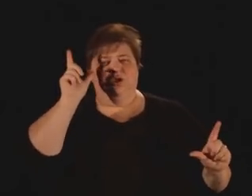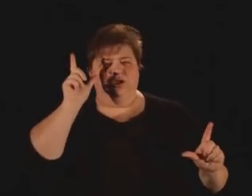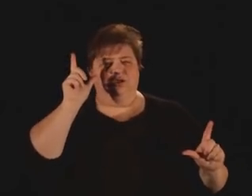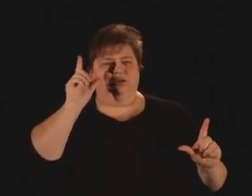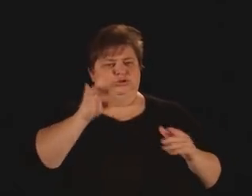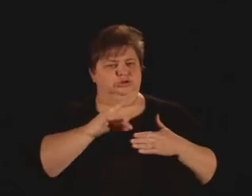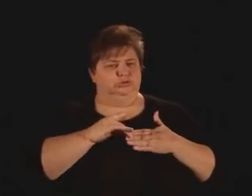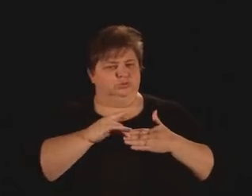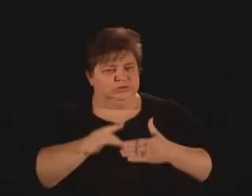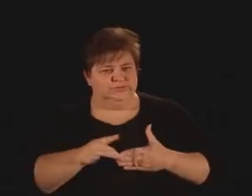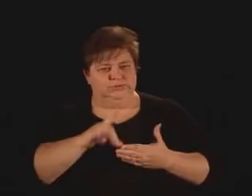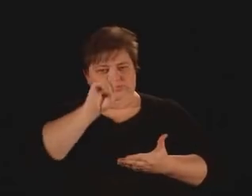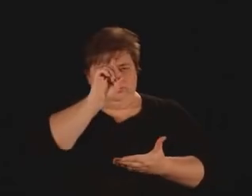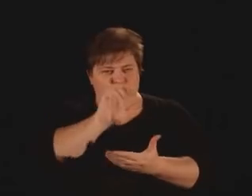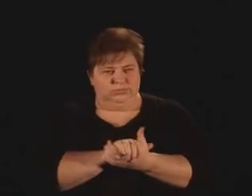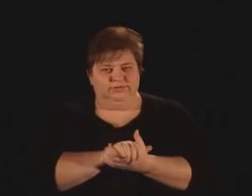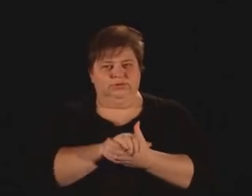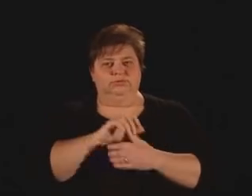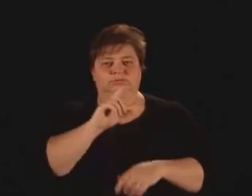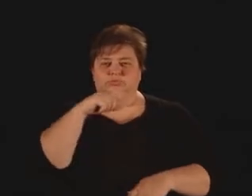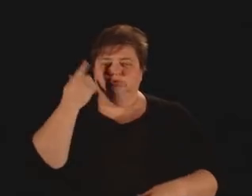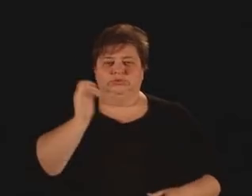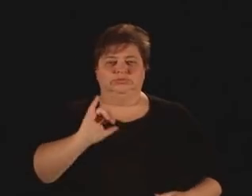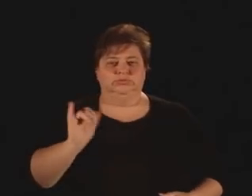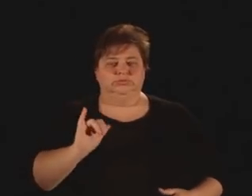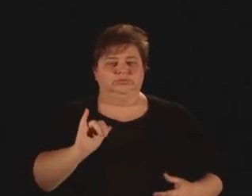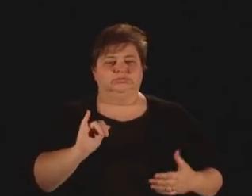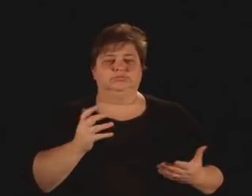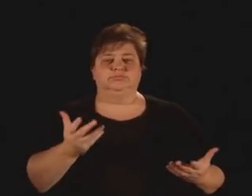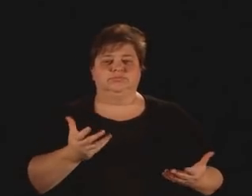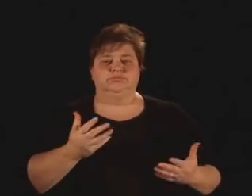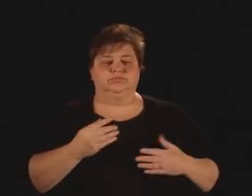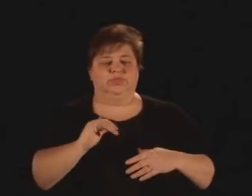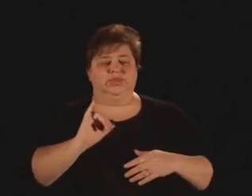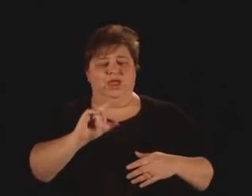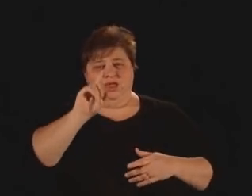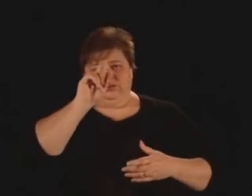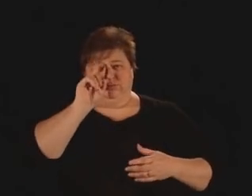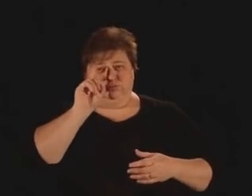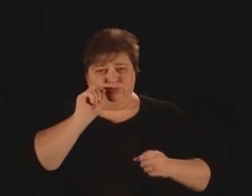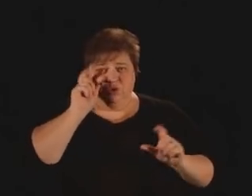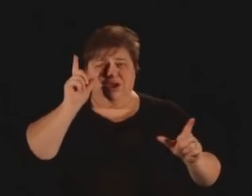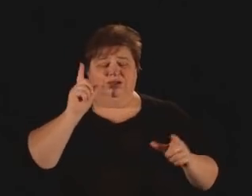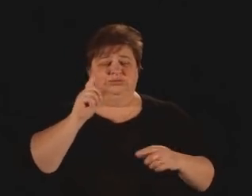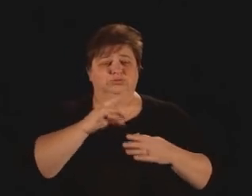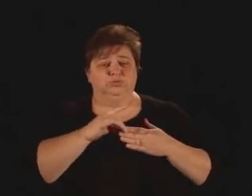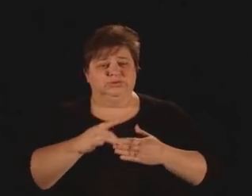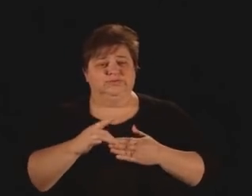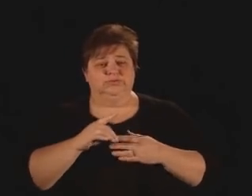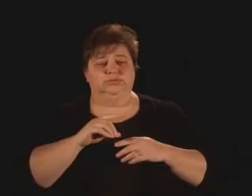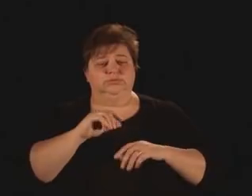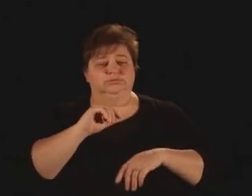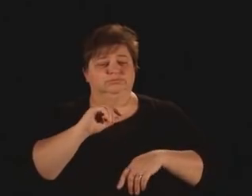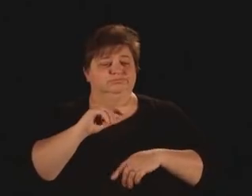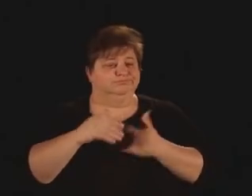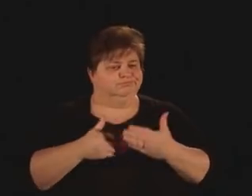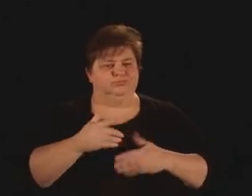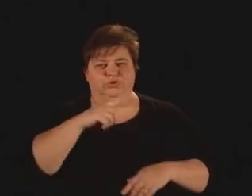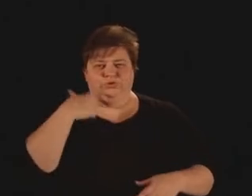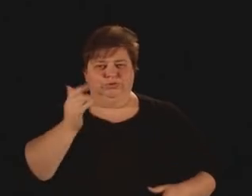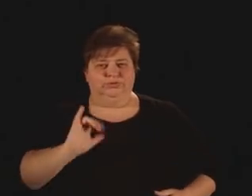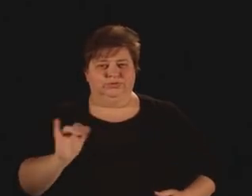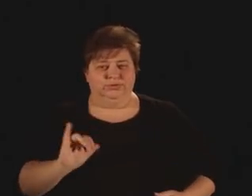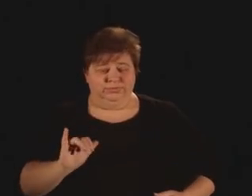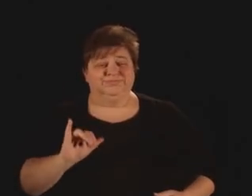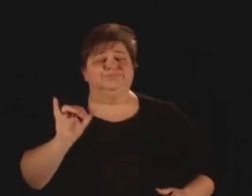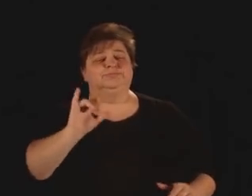what does a surprise-driven formative event look like? Well, think about Samantha. Samantha used